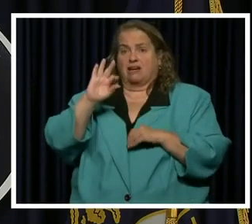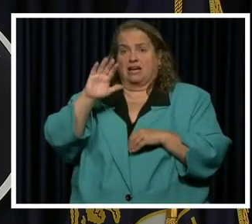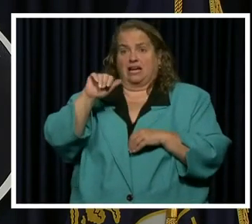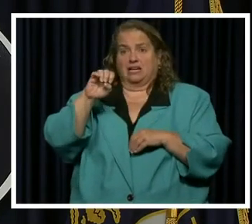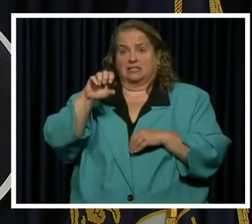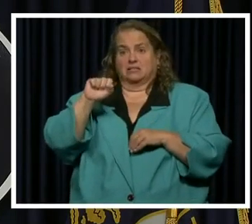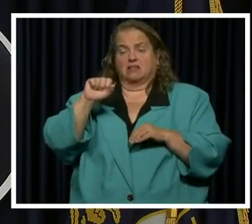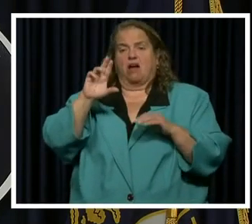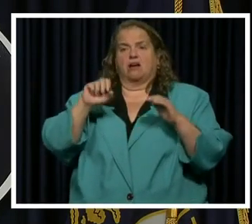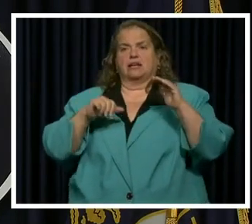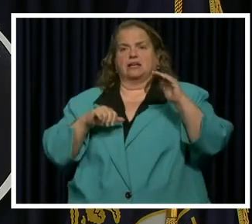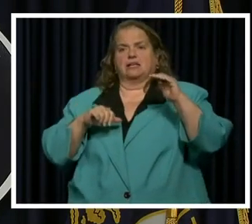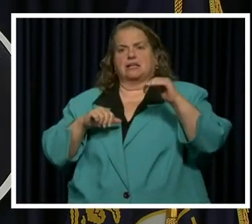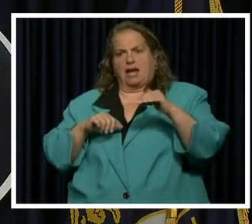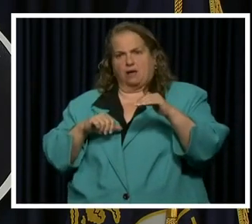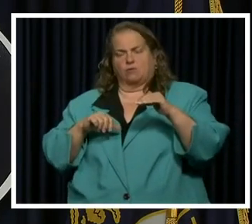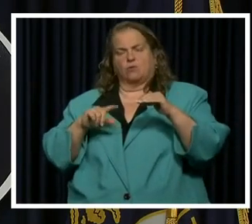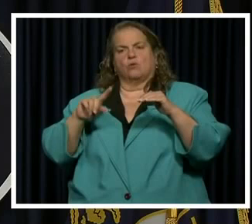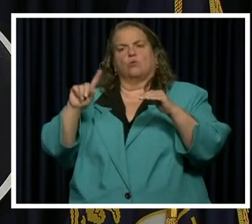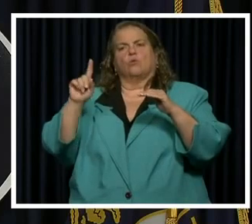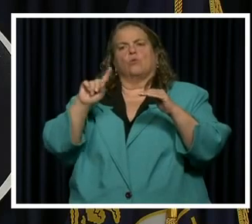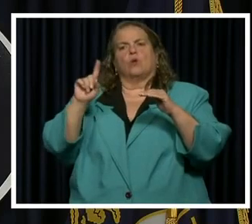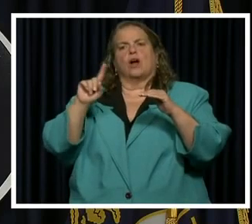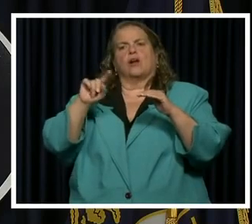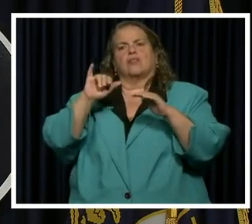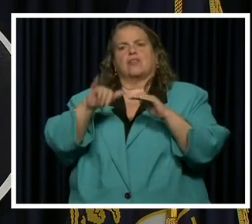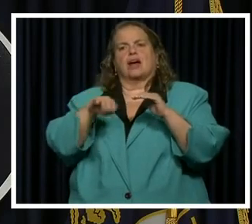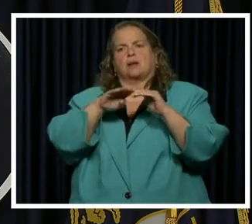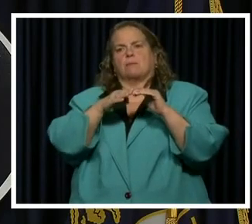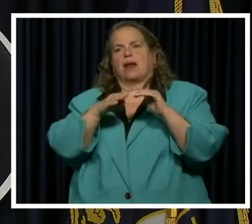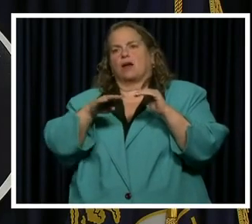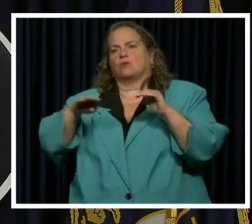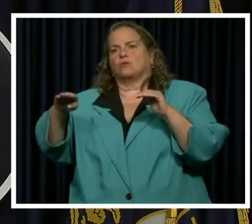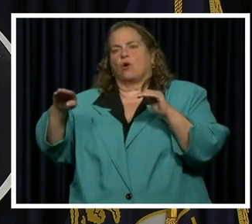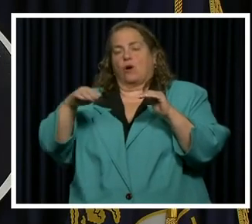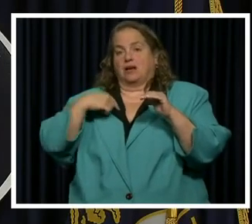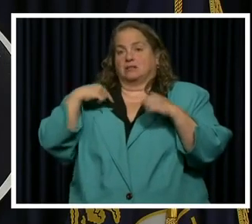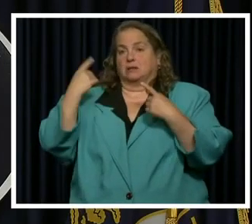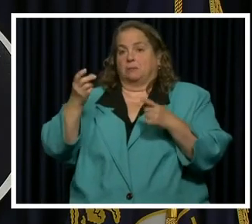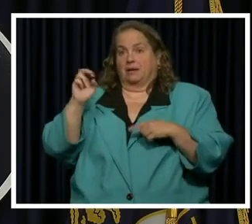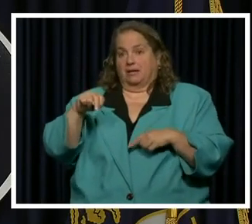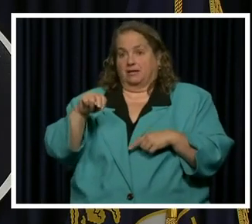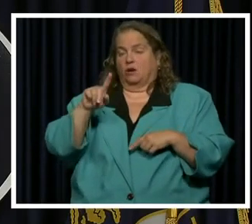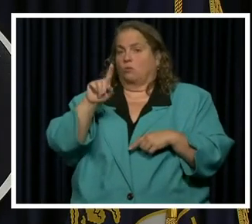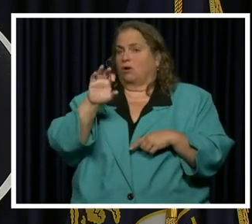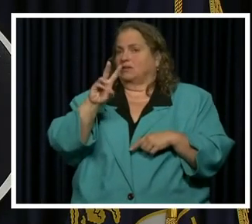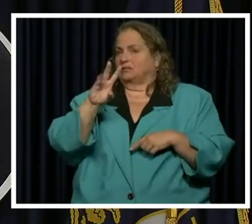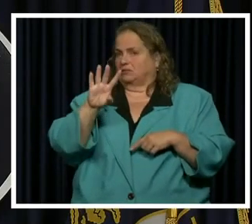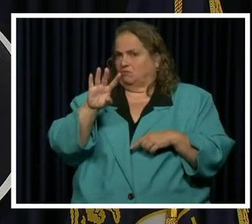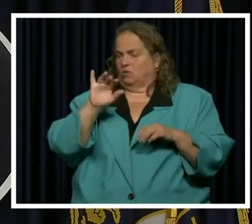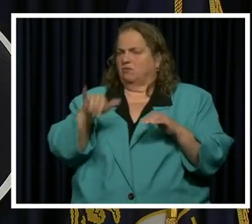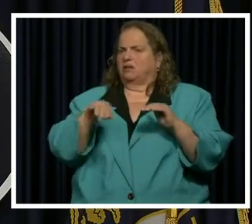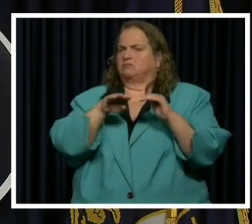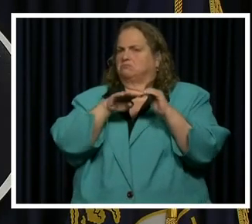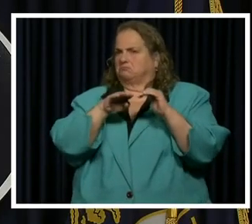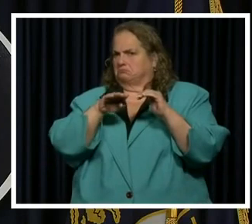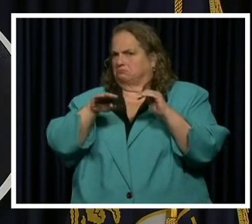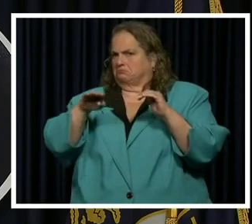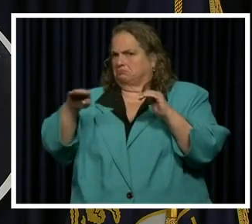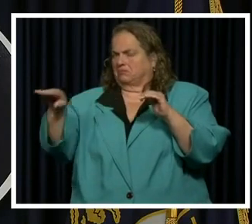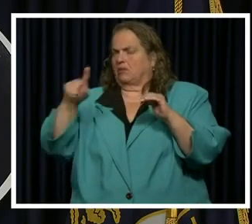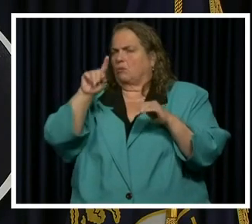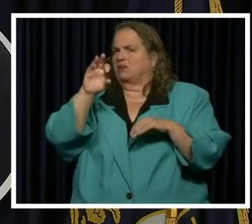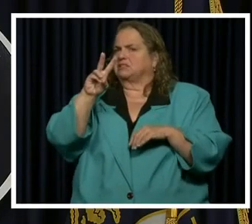are down right about where that plateau has been 164 new cases